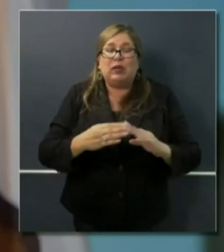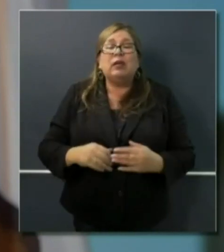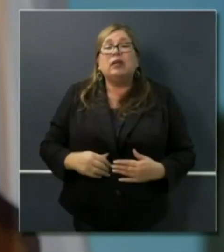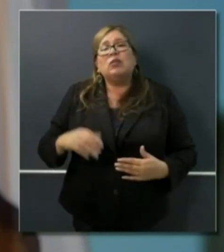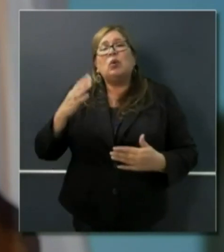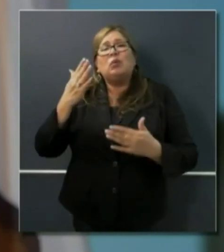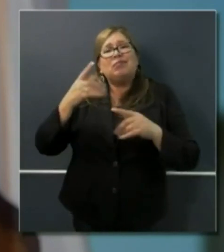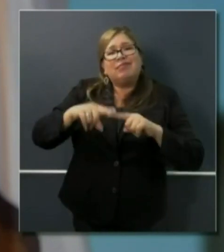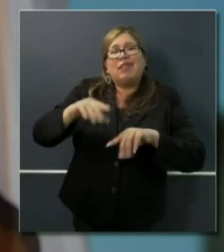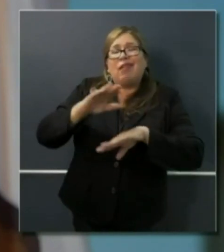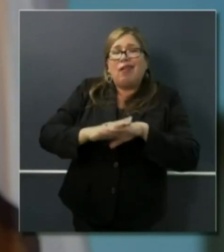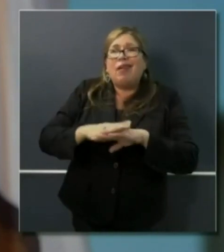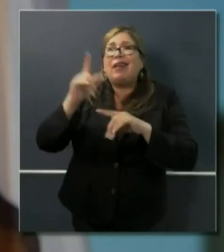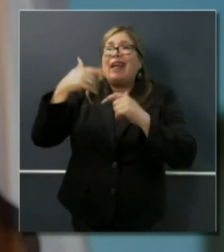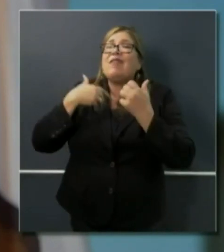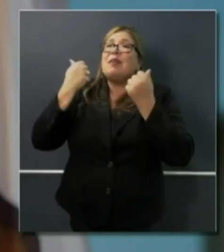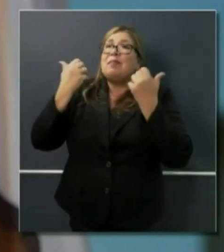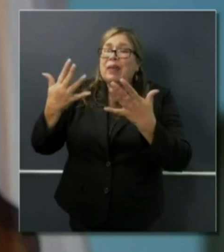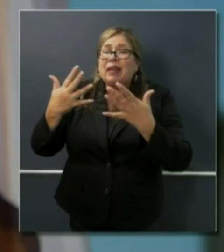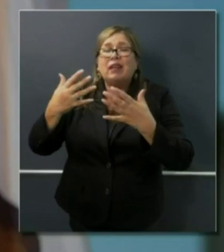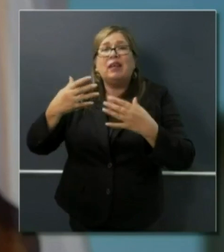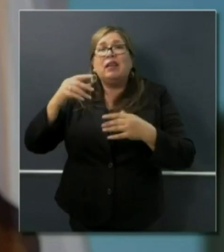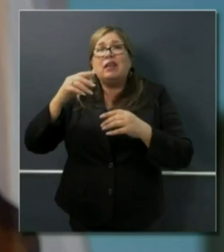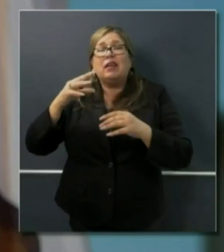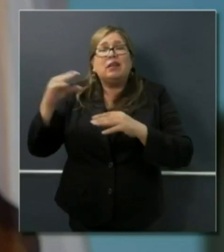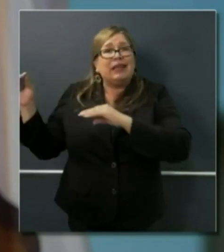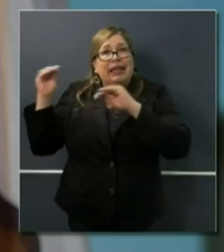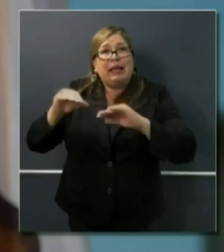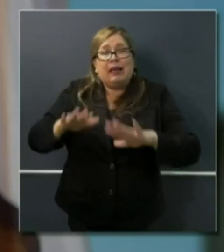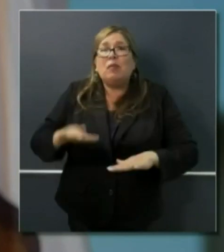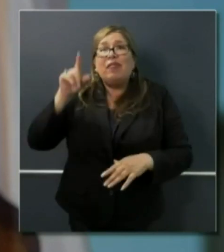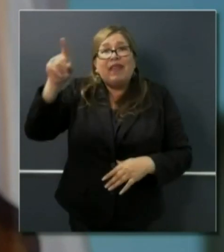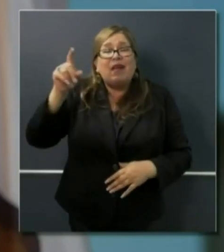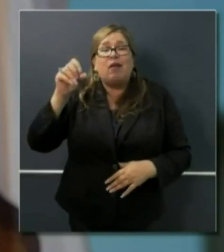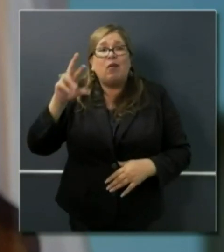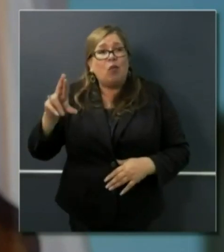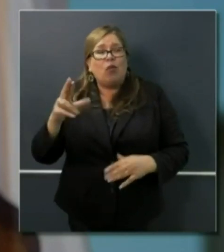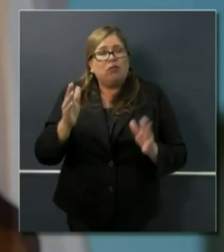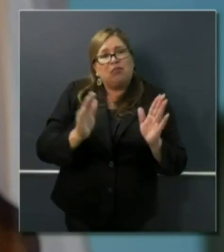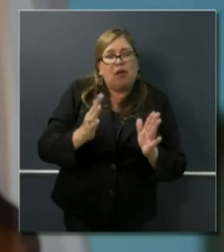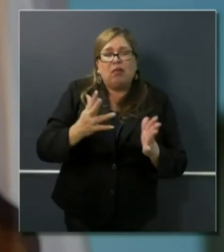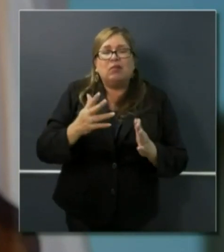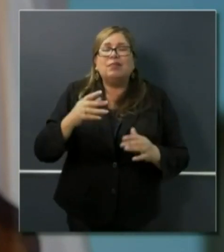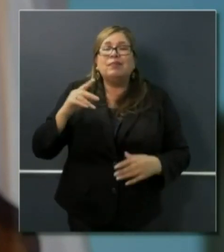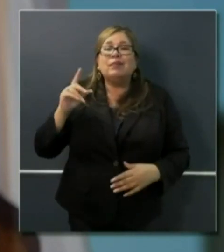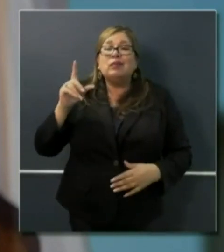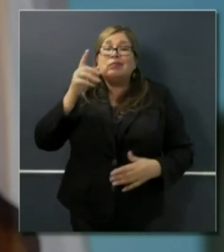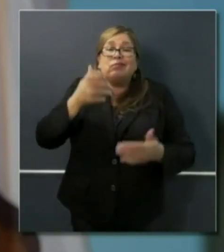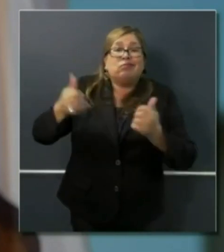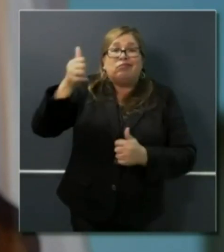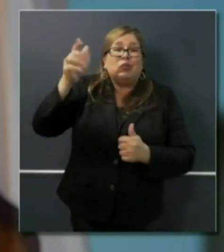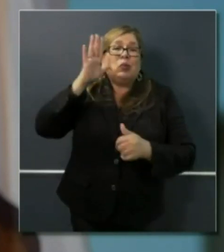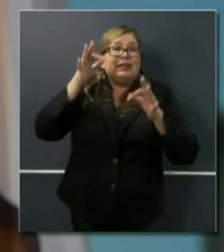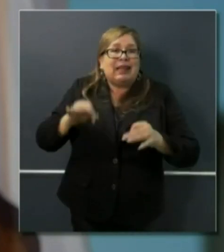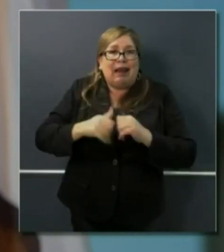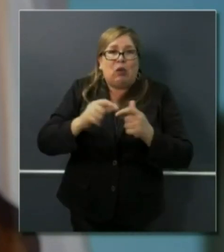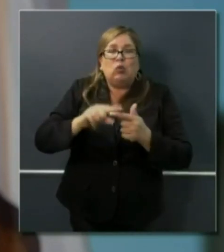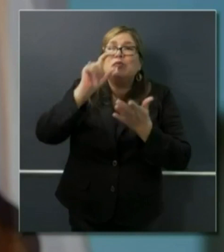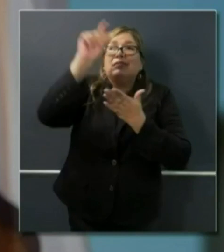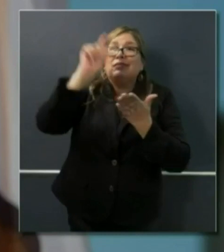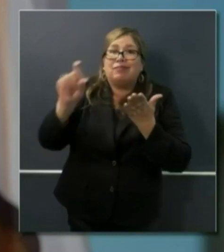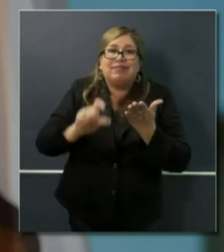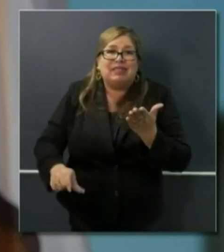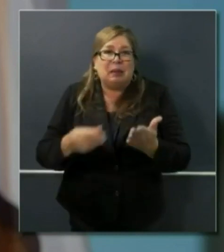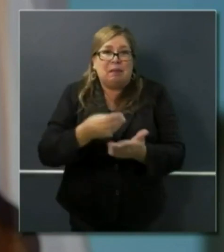communities, and the CBOs will be responsible for distributing those dollars. And by the way, I want to extend